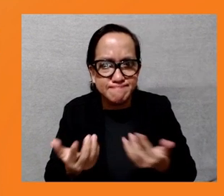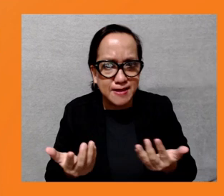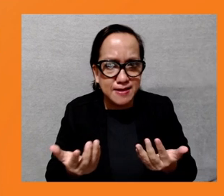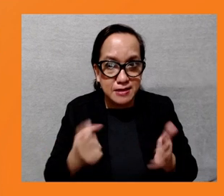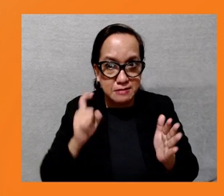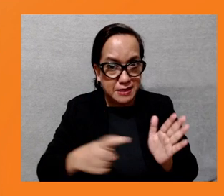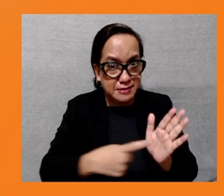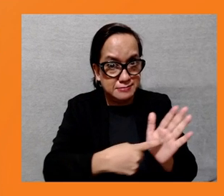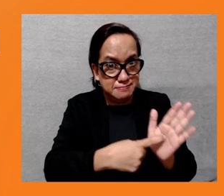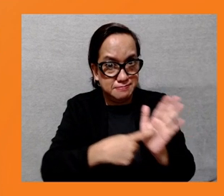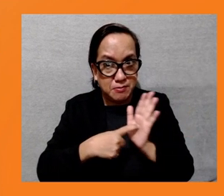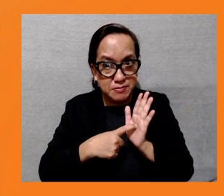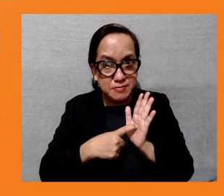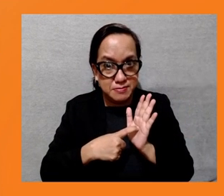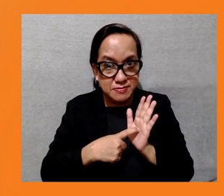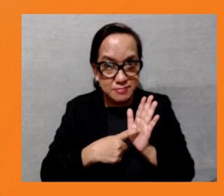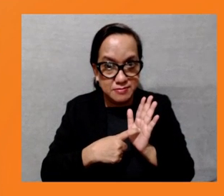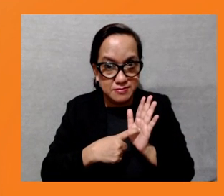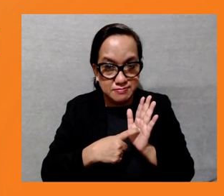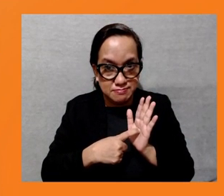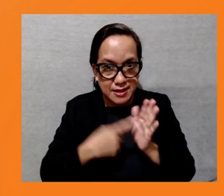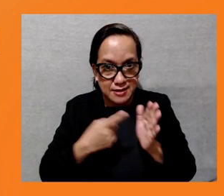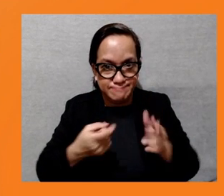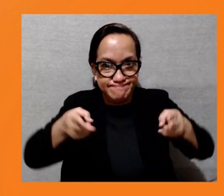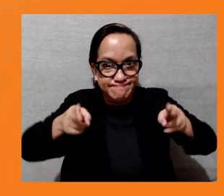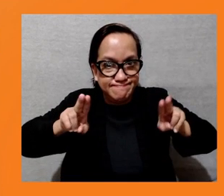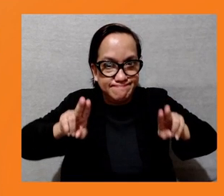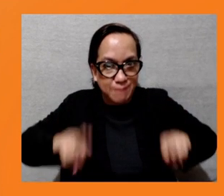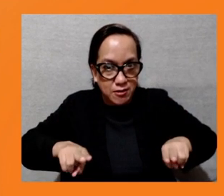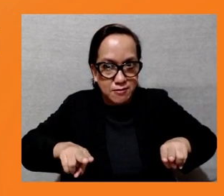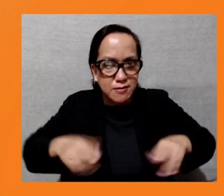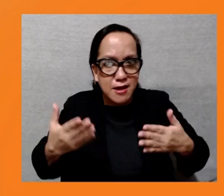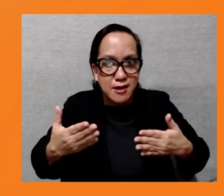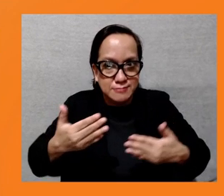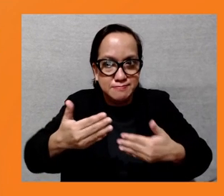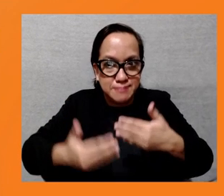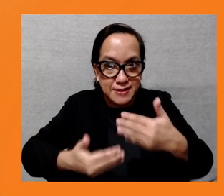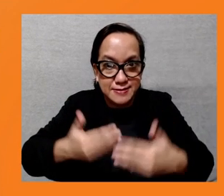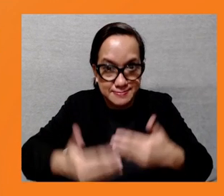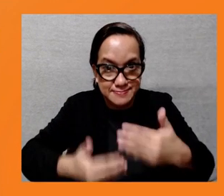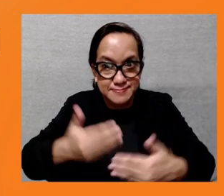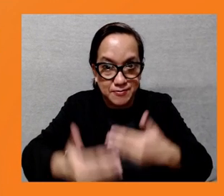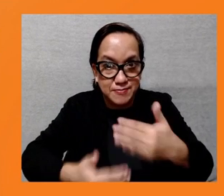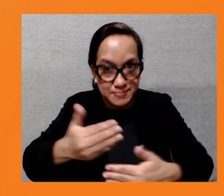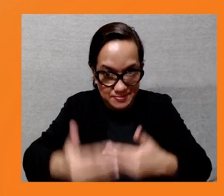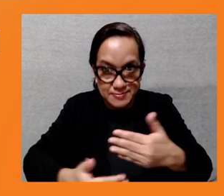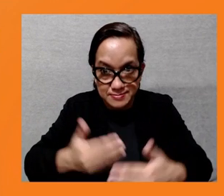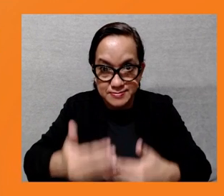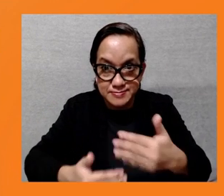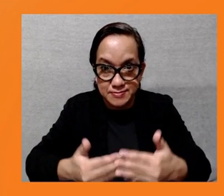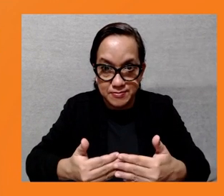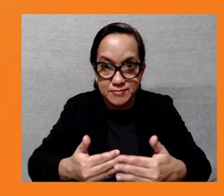the contracting process and through the legal agreements. Now, on that front, actually, we already have